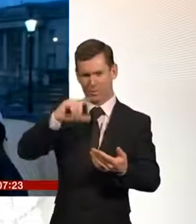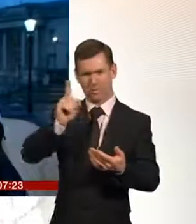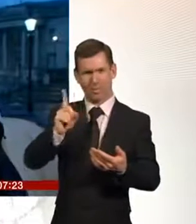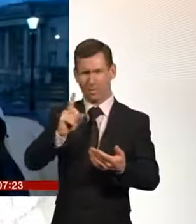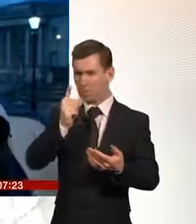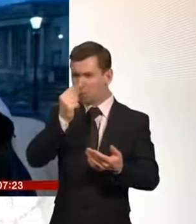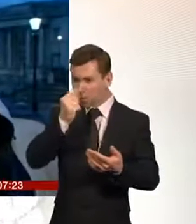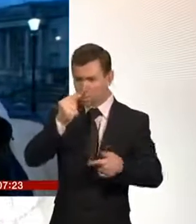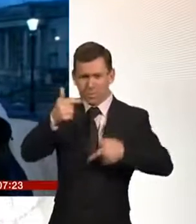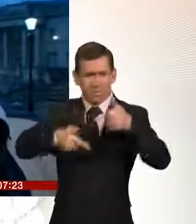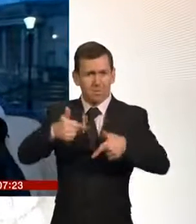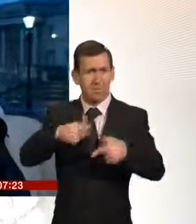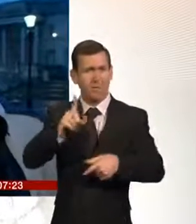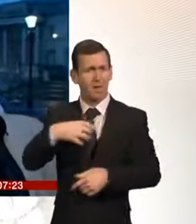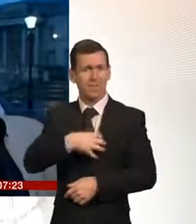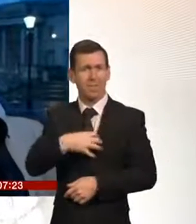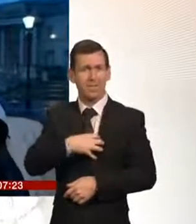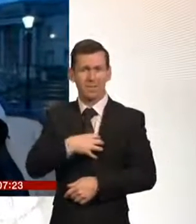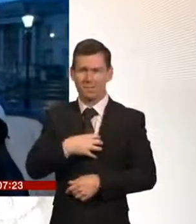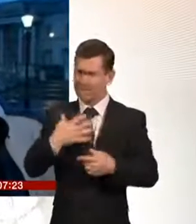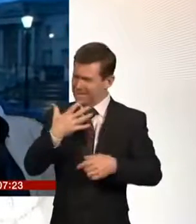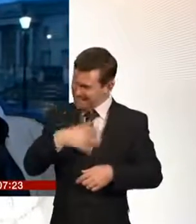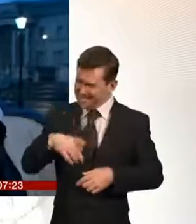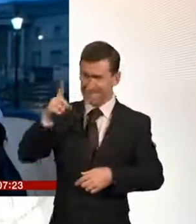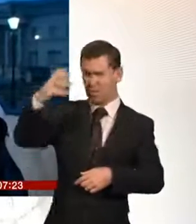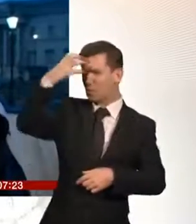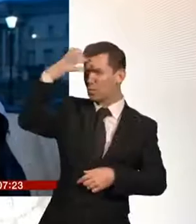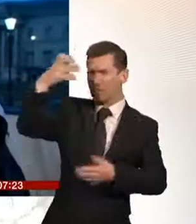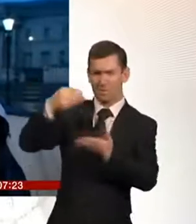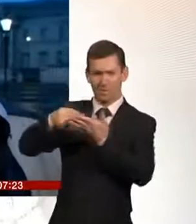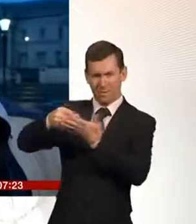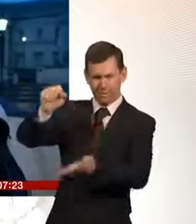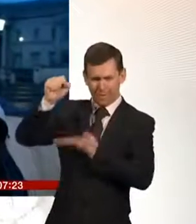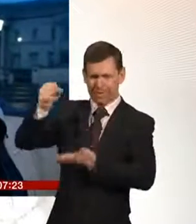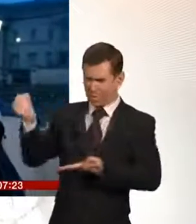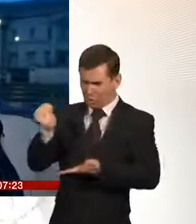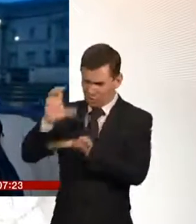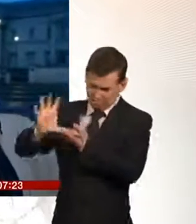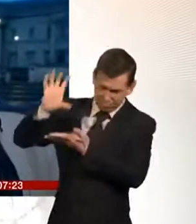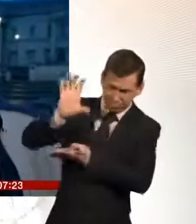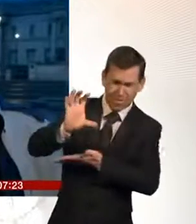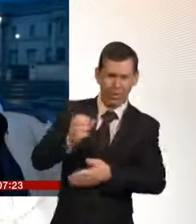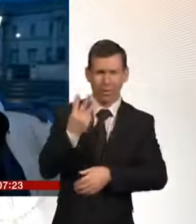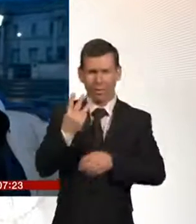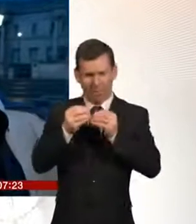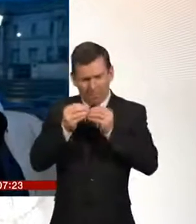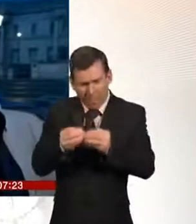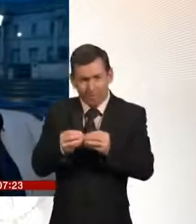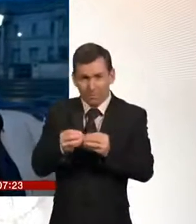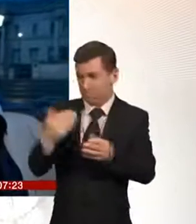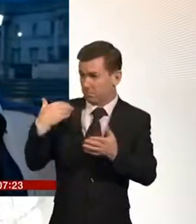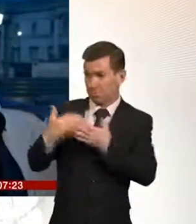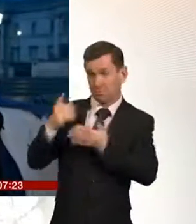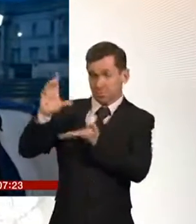year invested in national cycling infrastructure and the Chancellor is investing nothing in this national infrastructure at the moment so we want to bring the